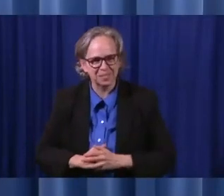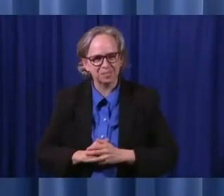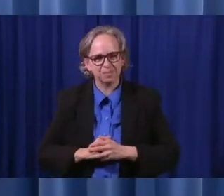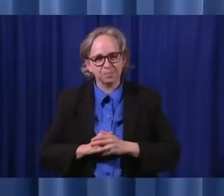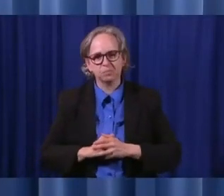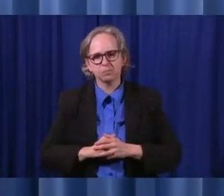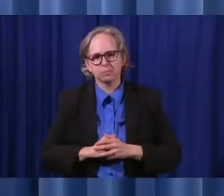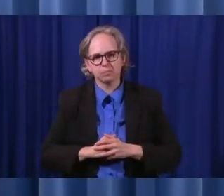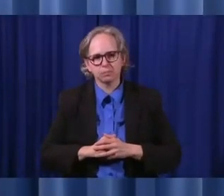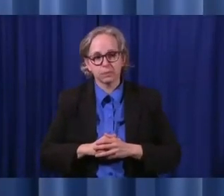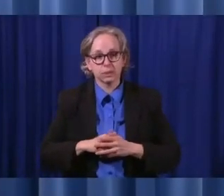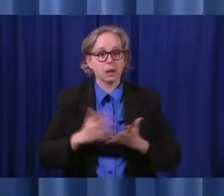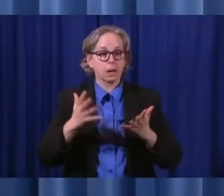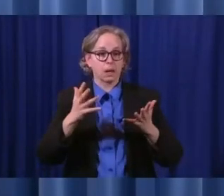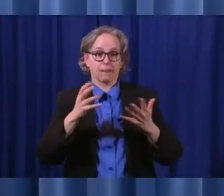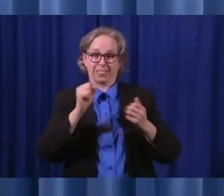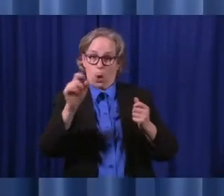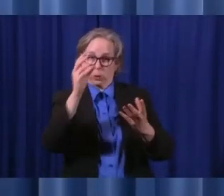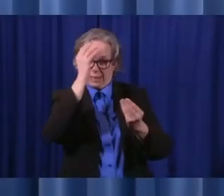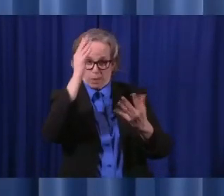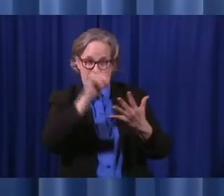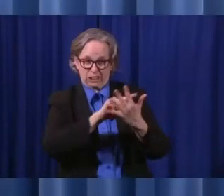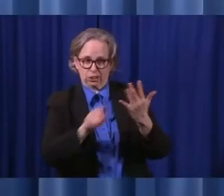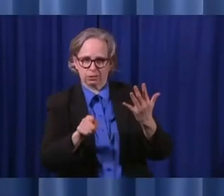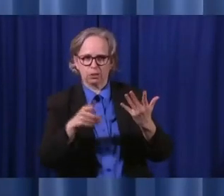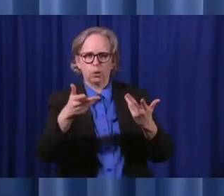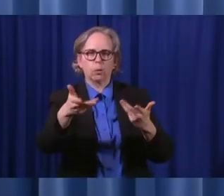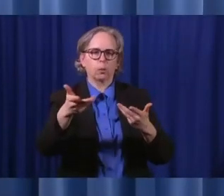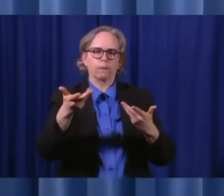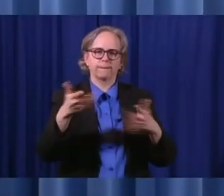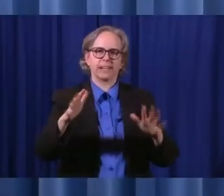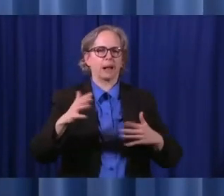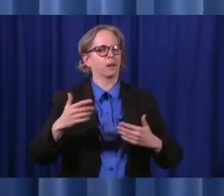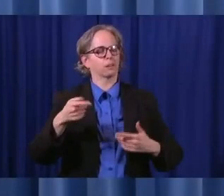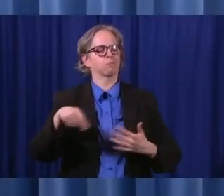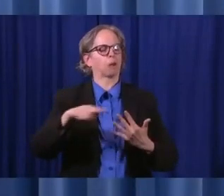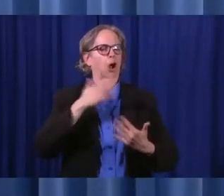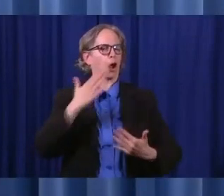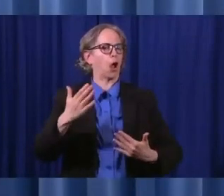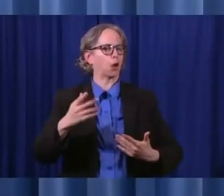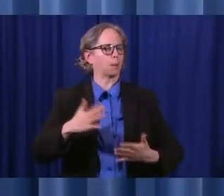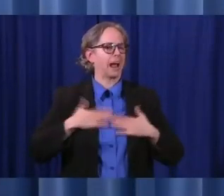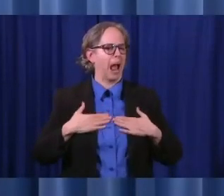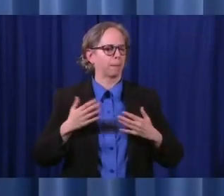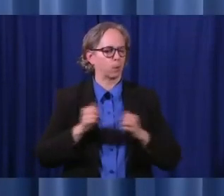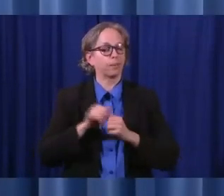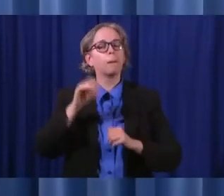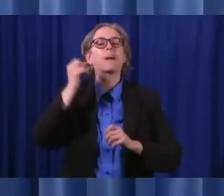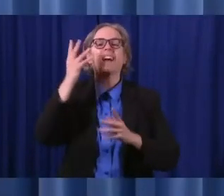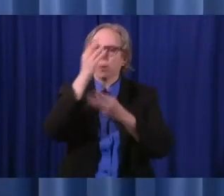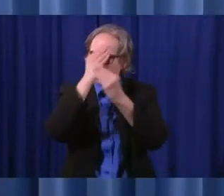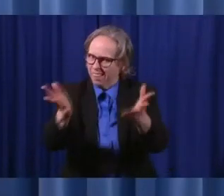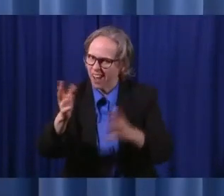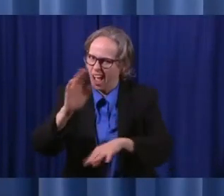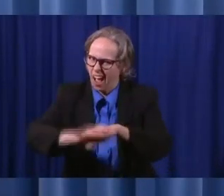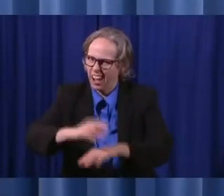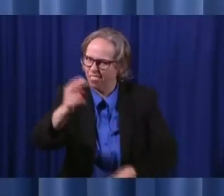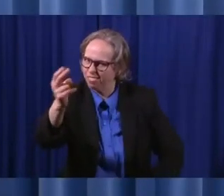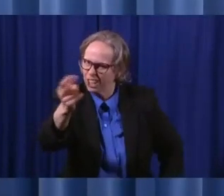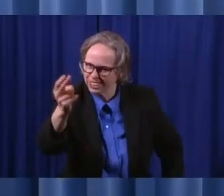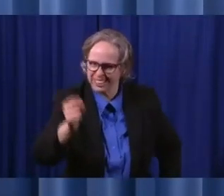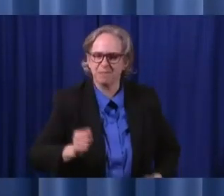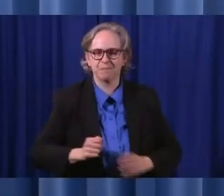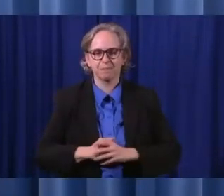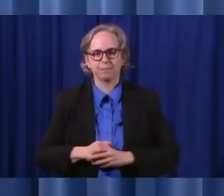these facilities, it will be good news. So we'll have that on Thursday. Again, everything we have